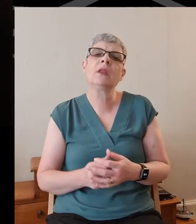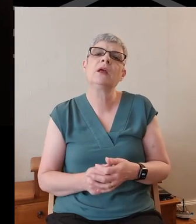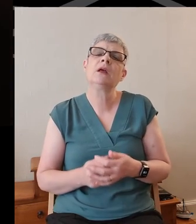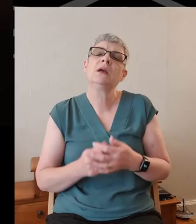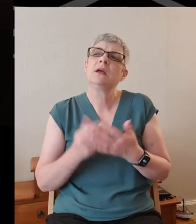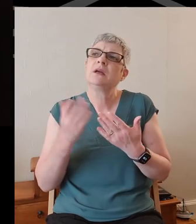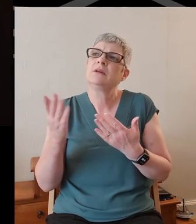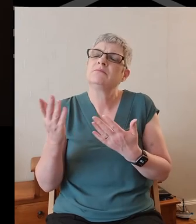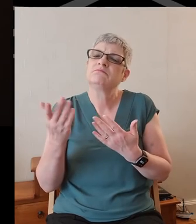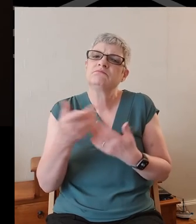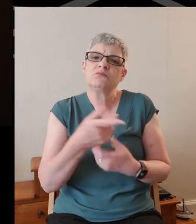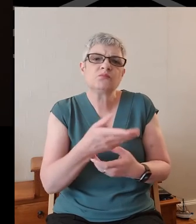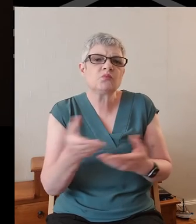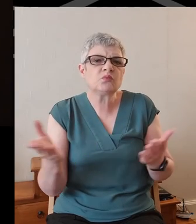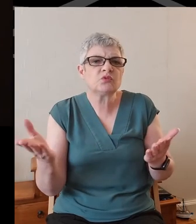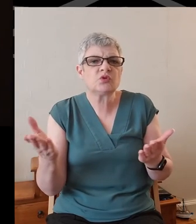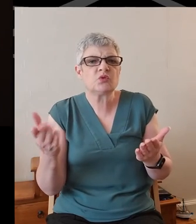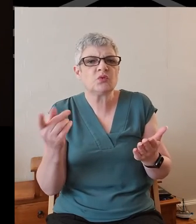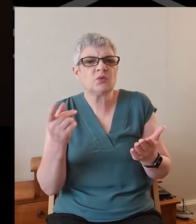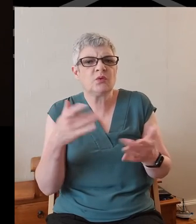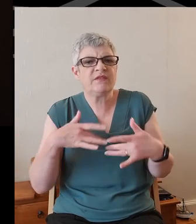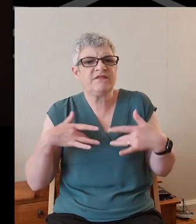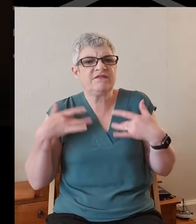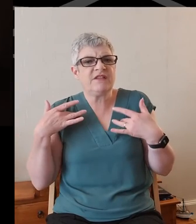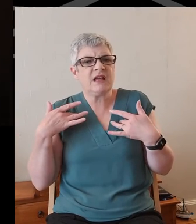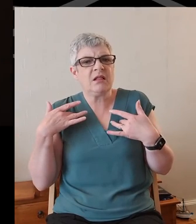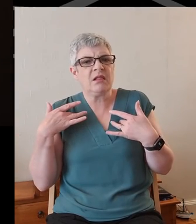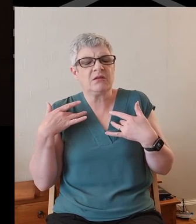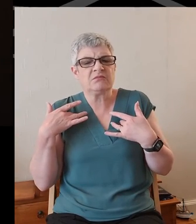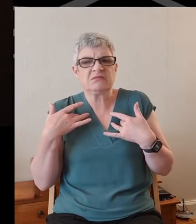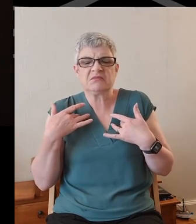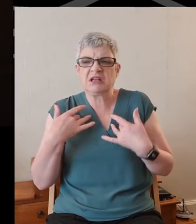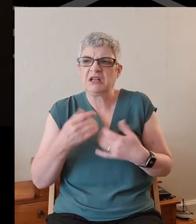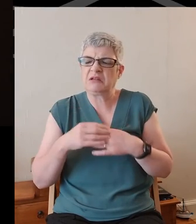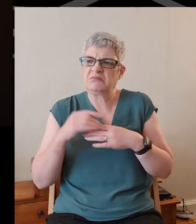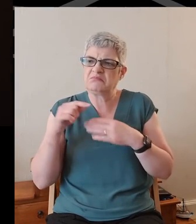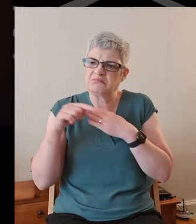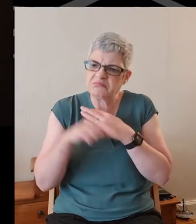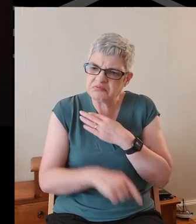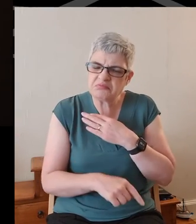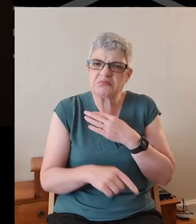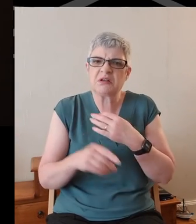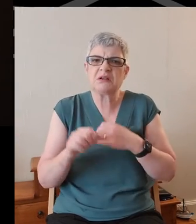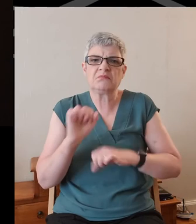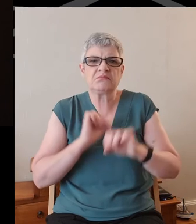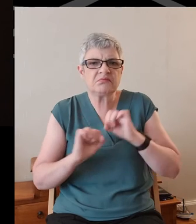Those who are finding themselves just mired and steeped in bitterness.